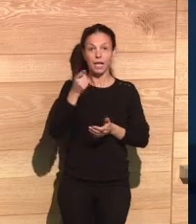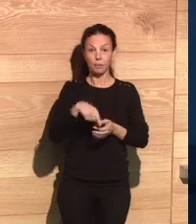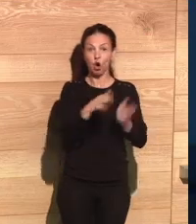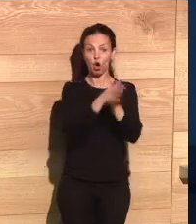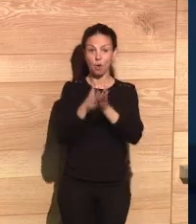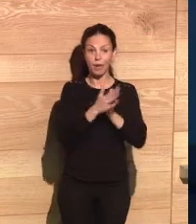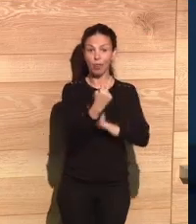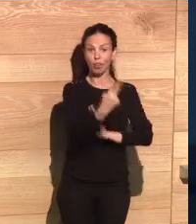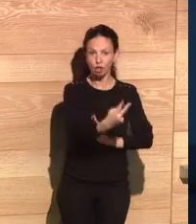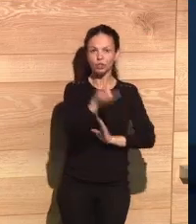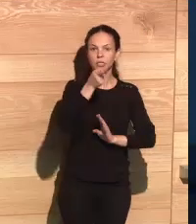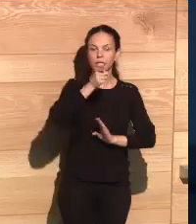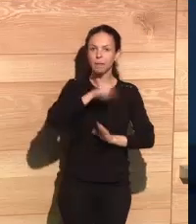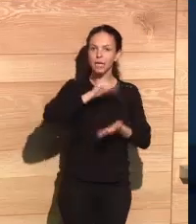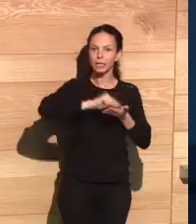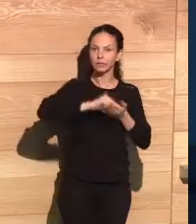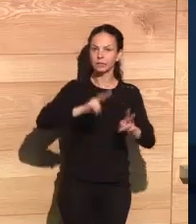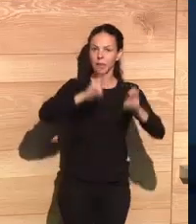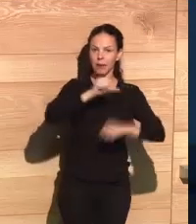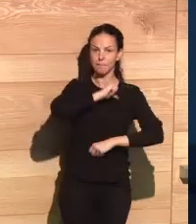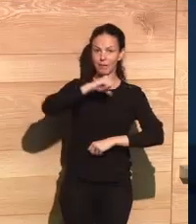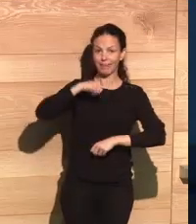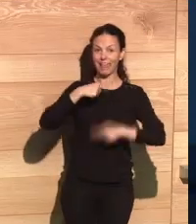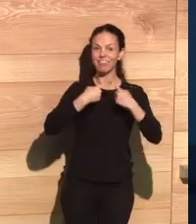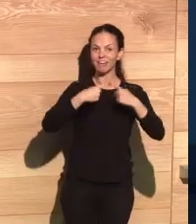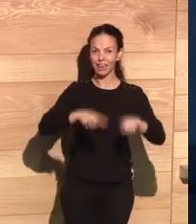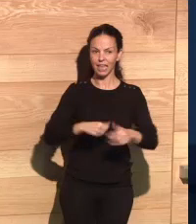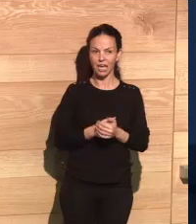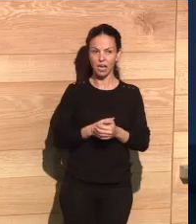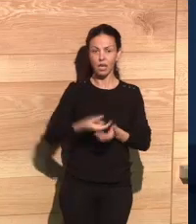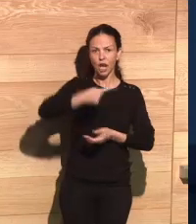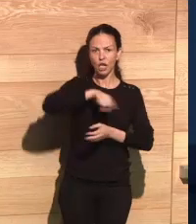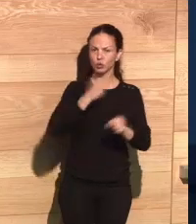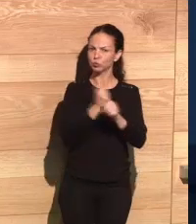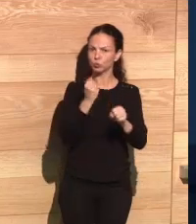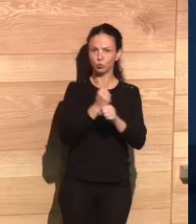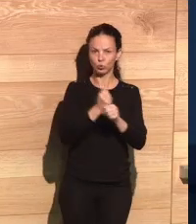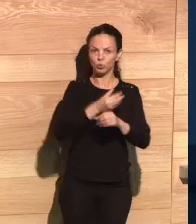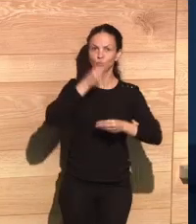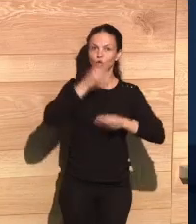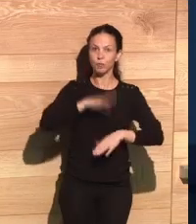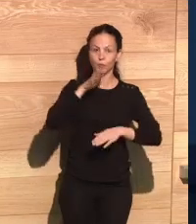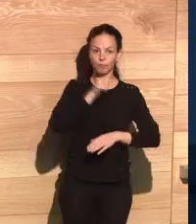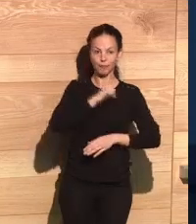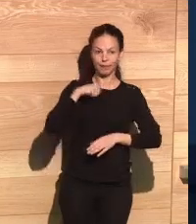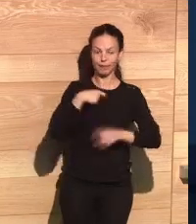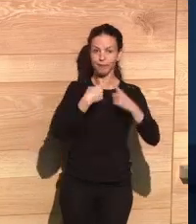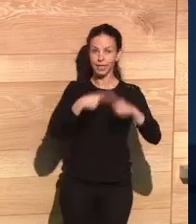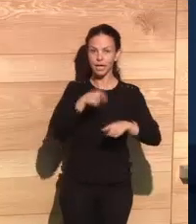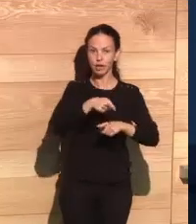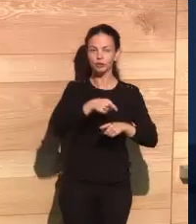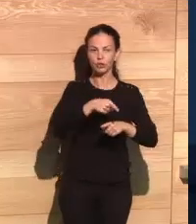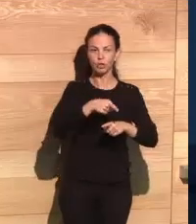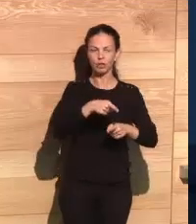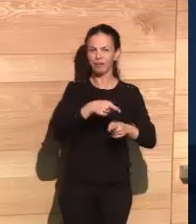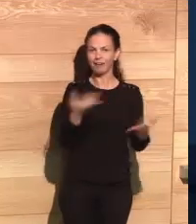about it. Also other authors wrote about the differential privacy and they have done a great work because